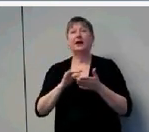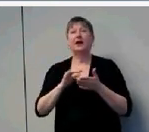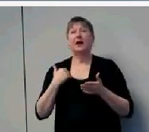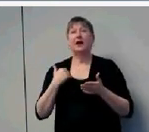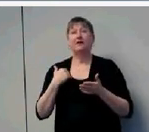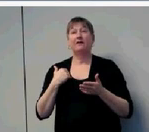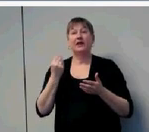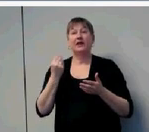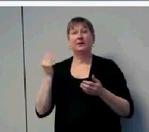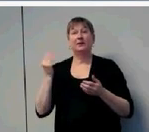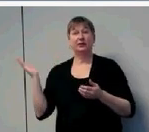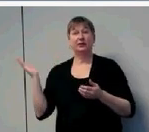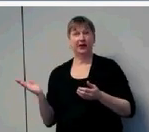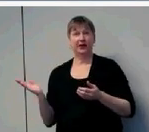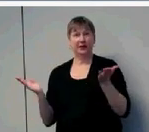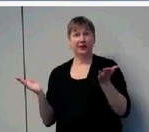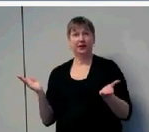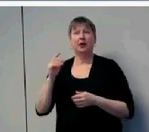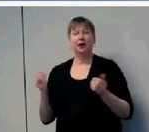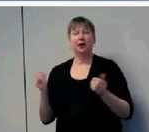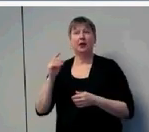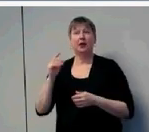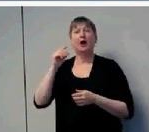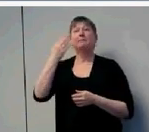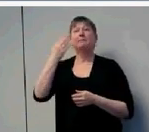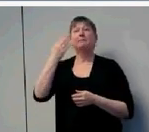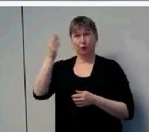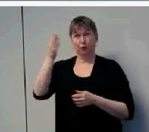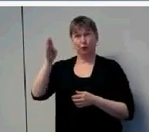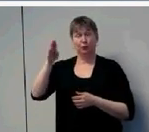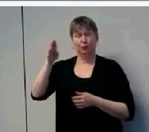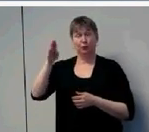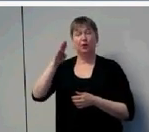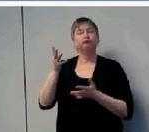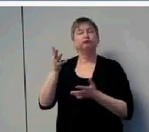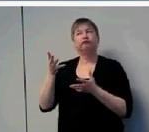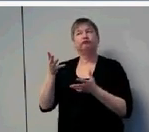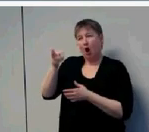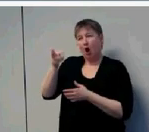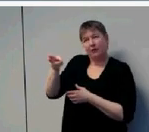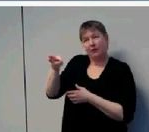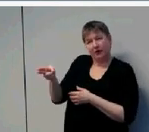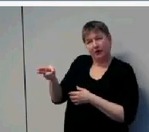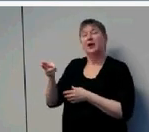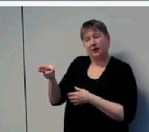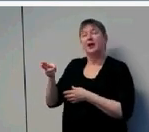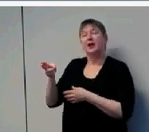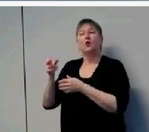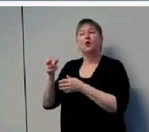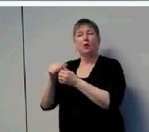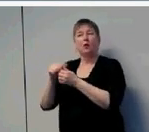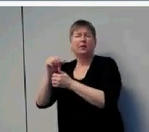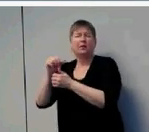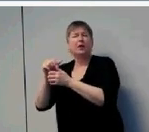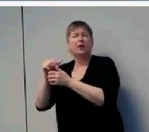that all children who are hard of hearing, including those children with mild hearing levels,